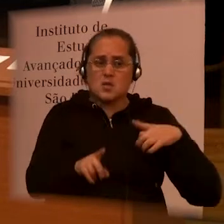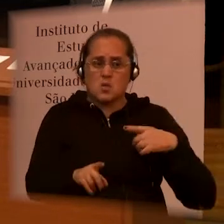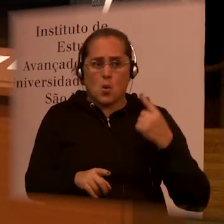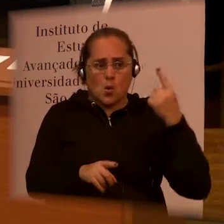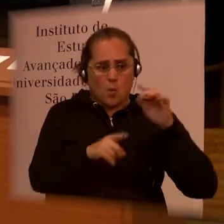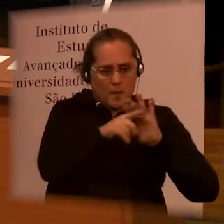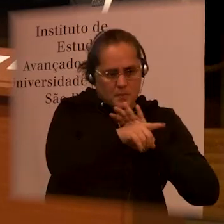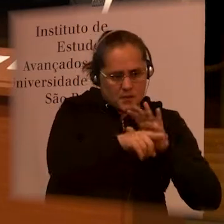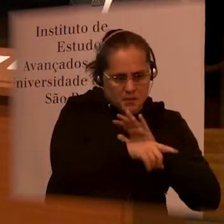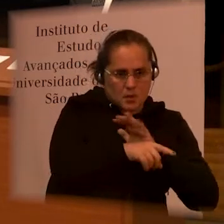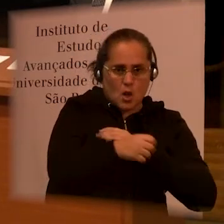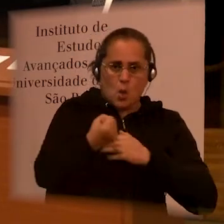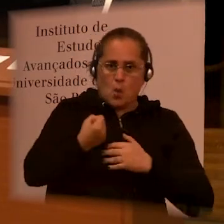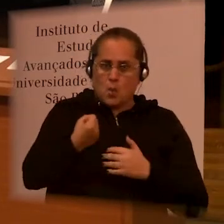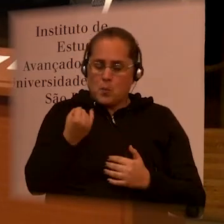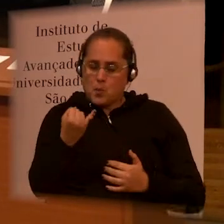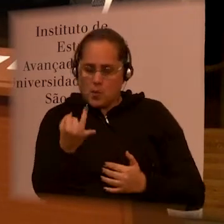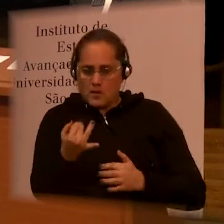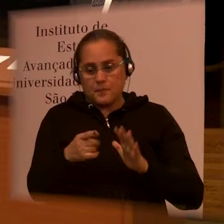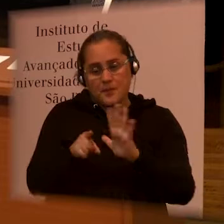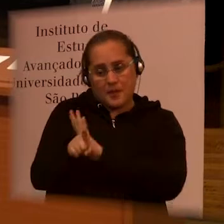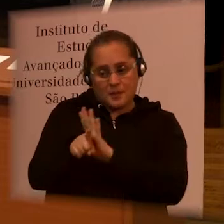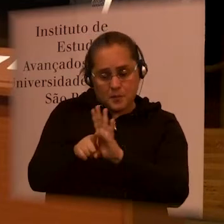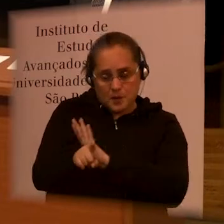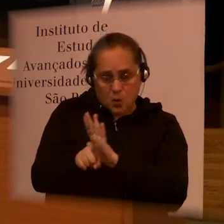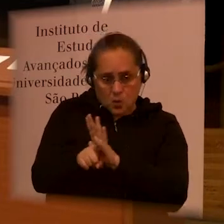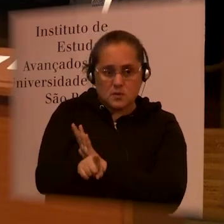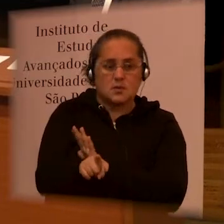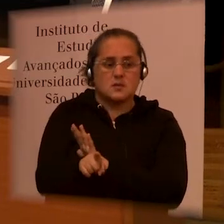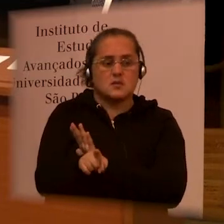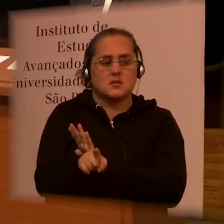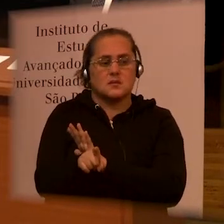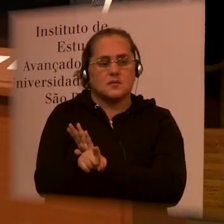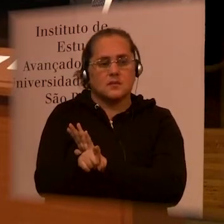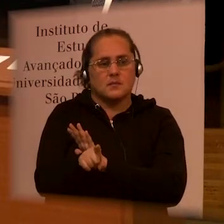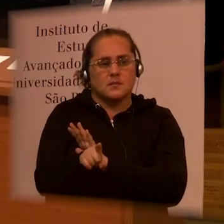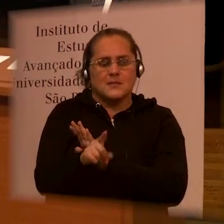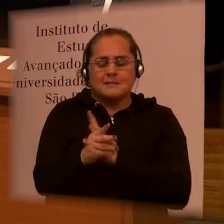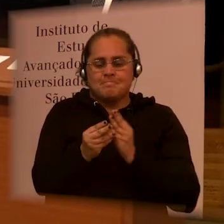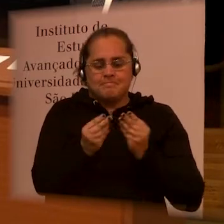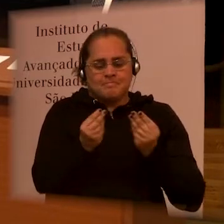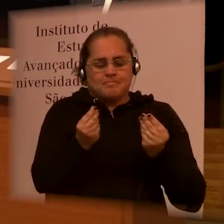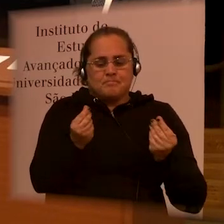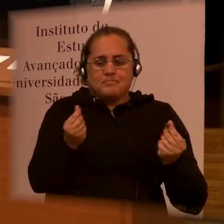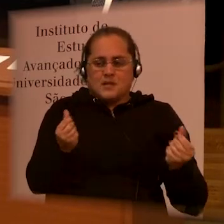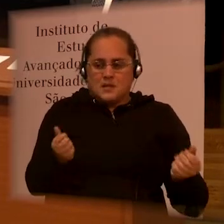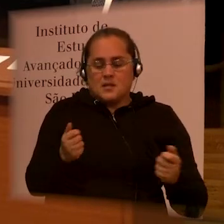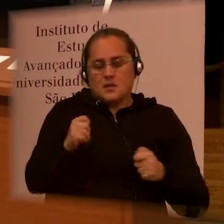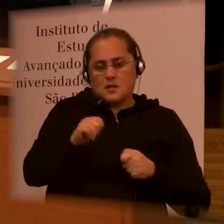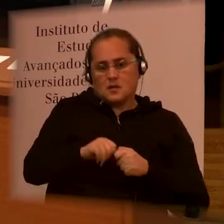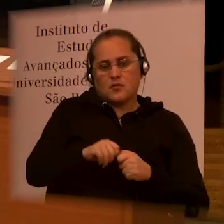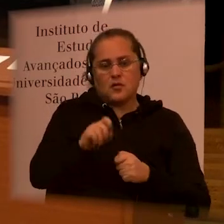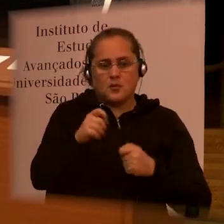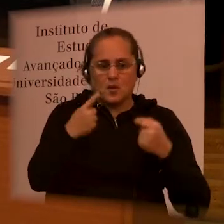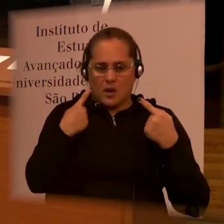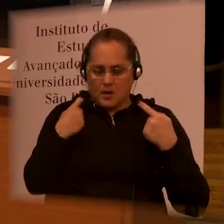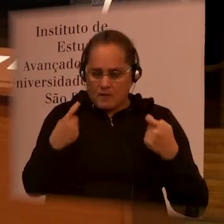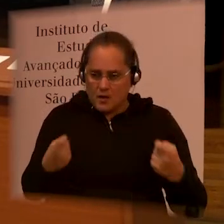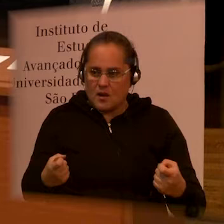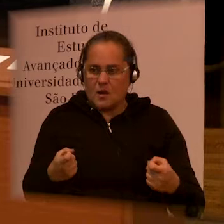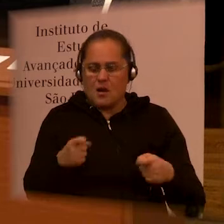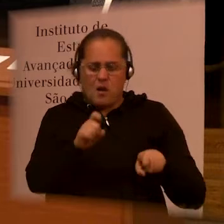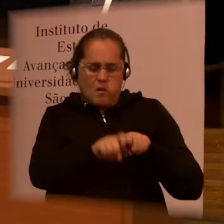questions, very difficult, sensitive questions like these about violence, about abuse, about disappearance,